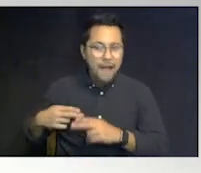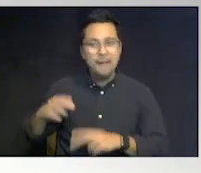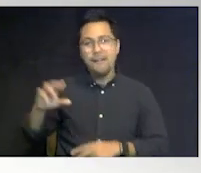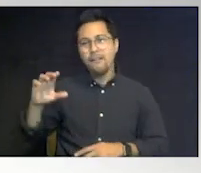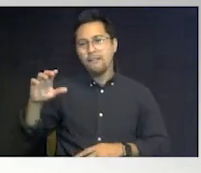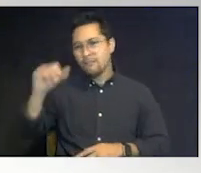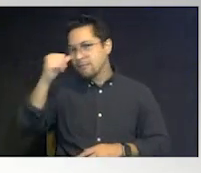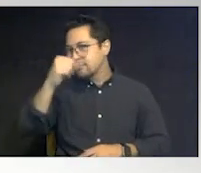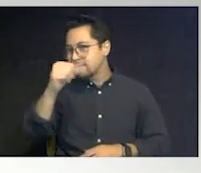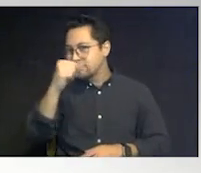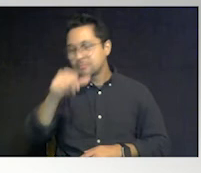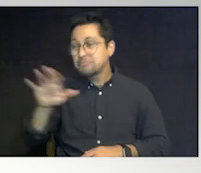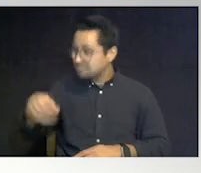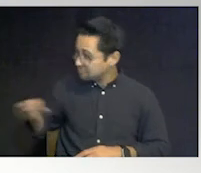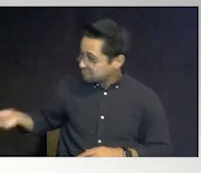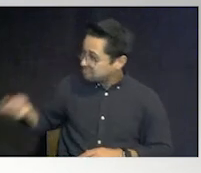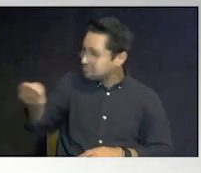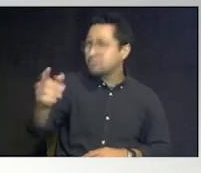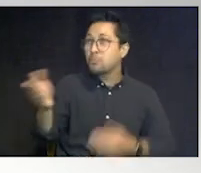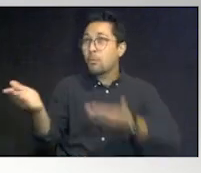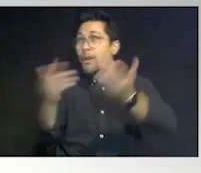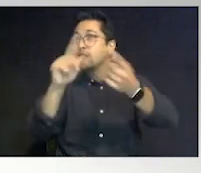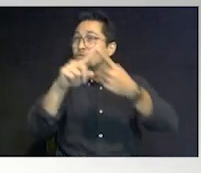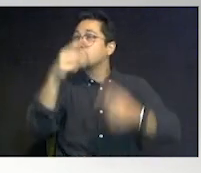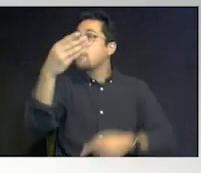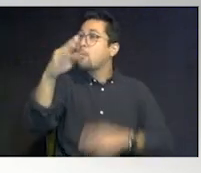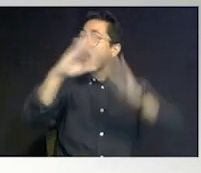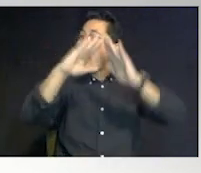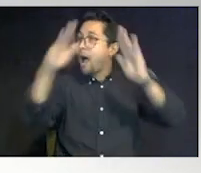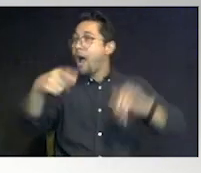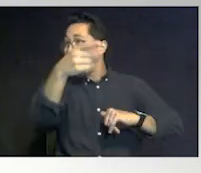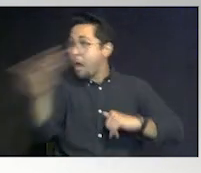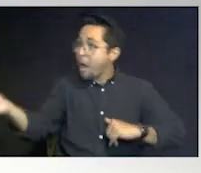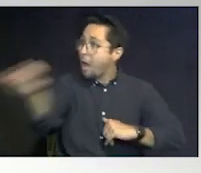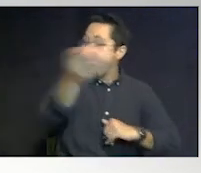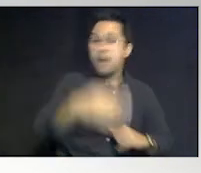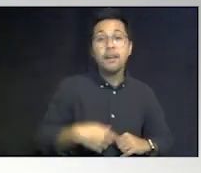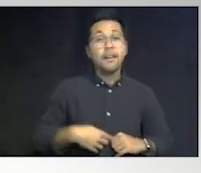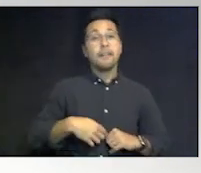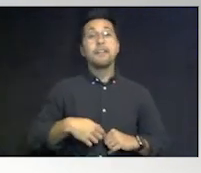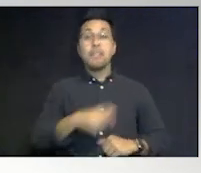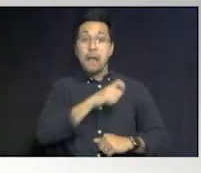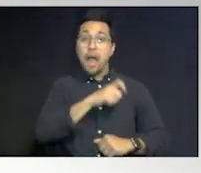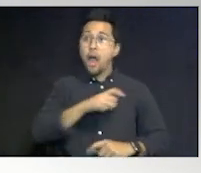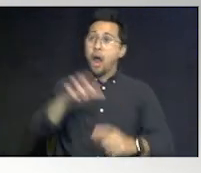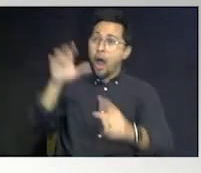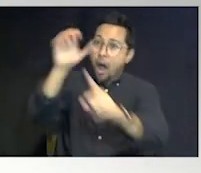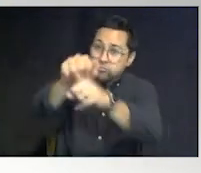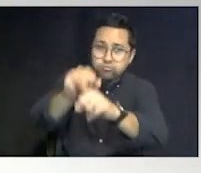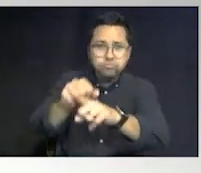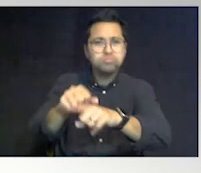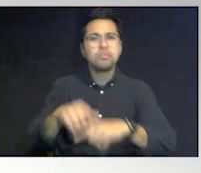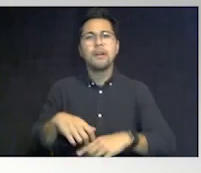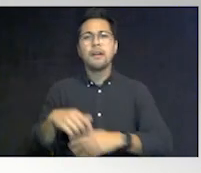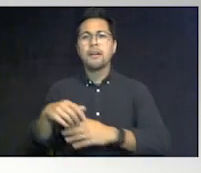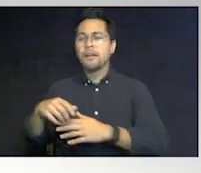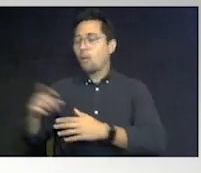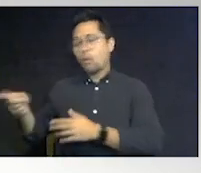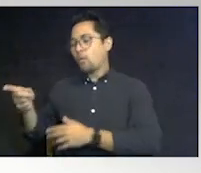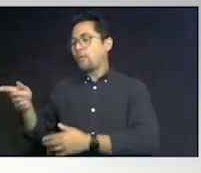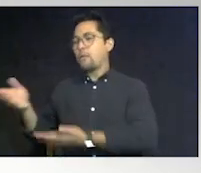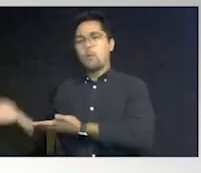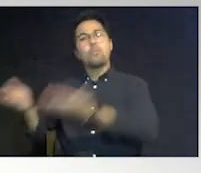And I tell my child, here you go. Can you take it to that blue house over there, buddy? They're going to grab that and they're going to take it to the blue house.